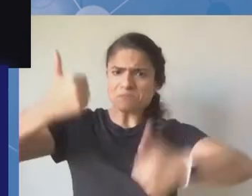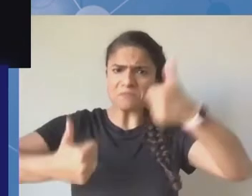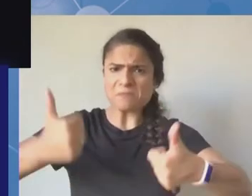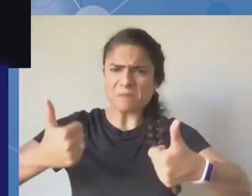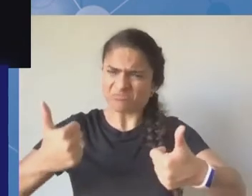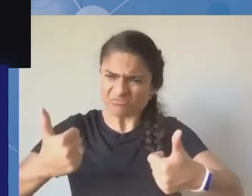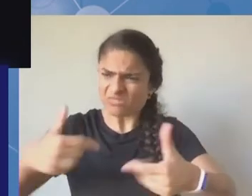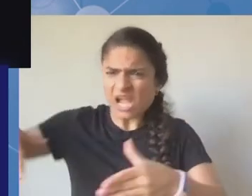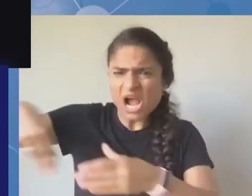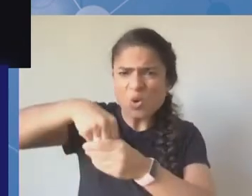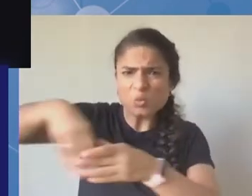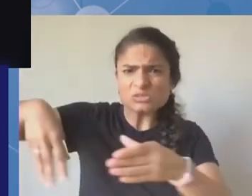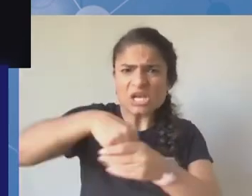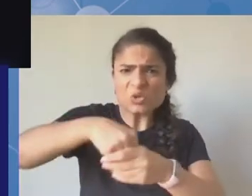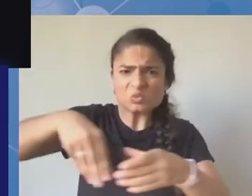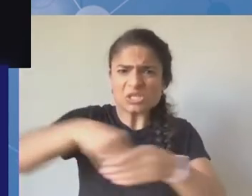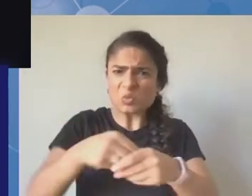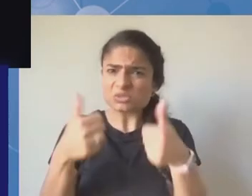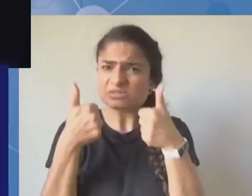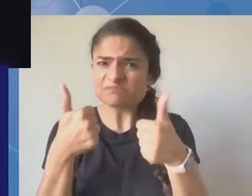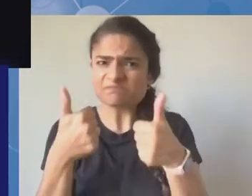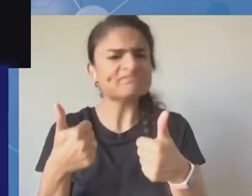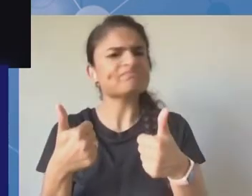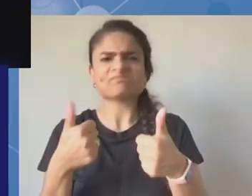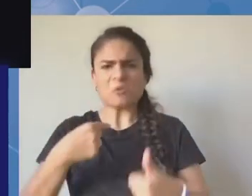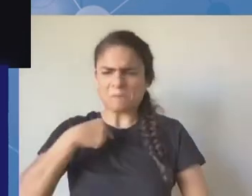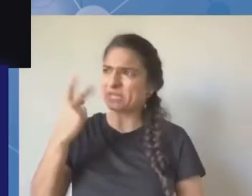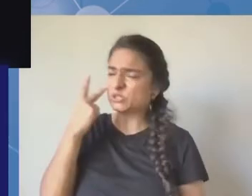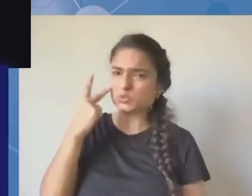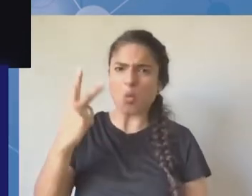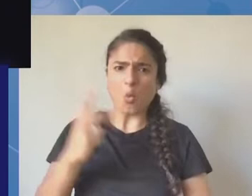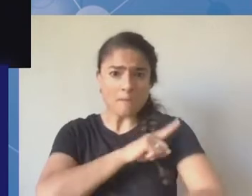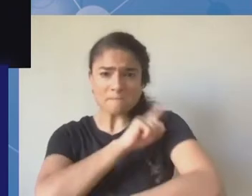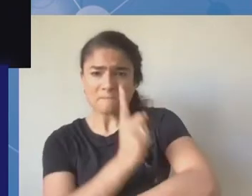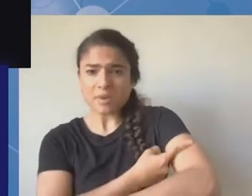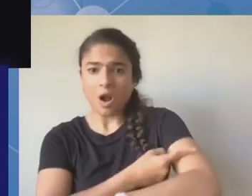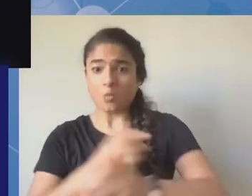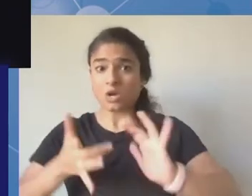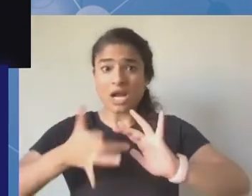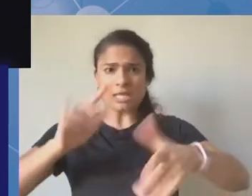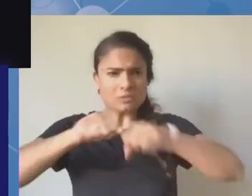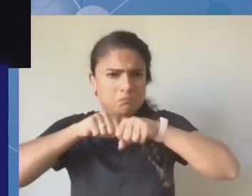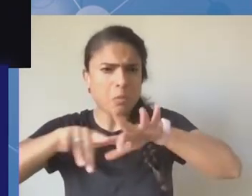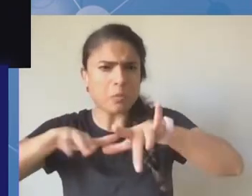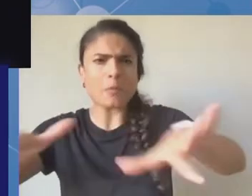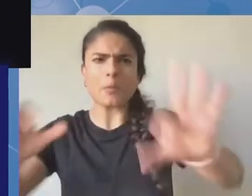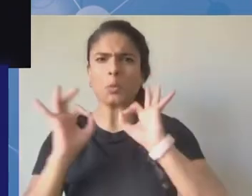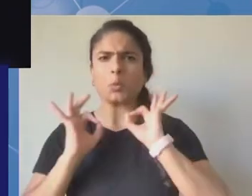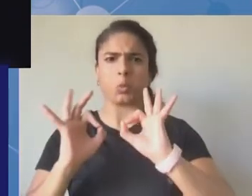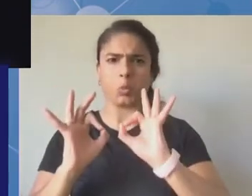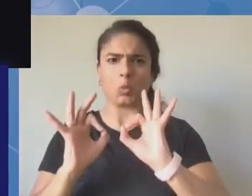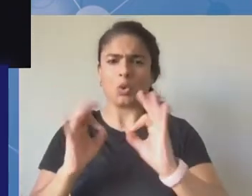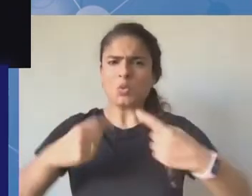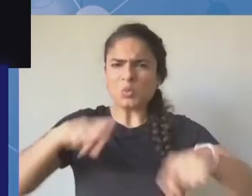Open, decentralized, and end-to-end. These are the pillars of the internet. Yet, an internet connected is still an internet that's isolated.